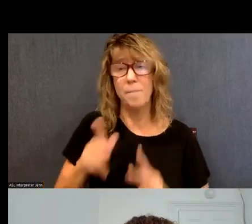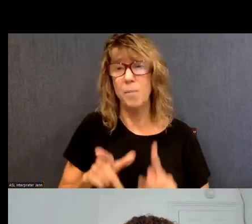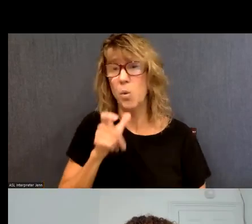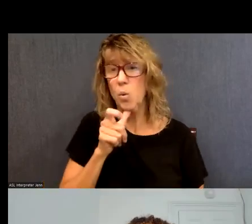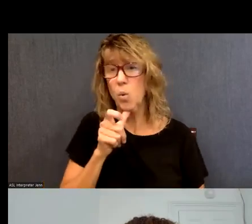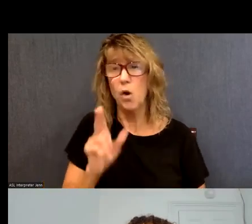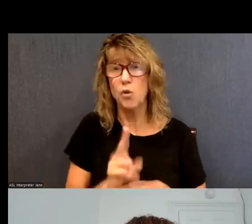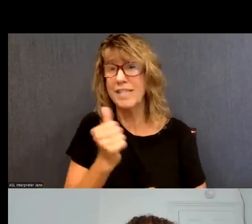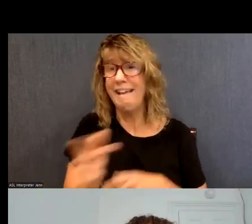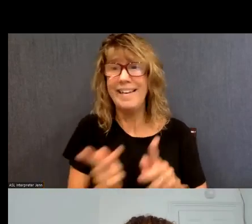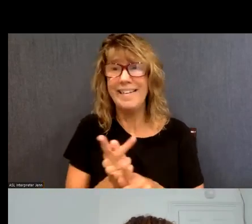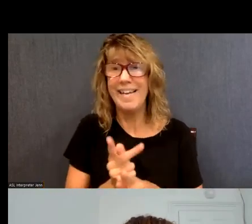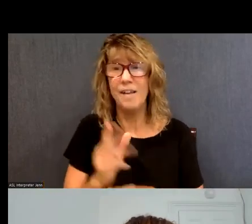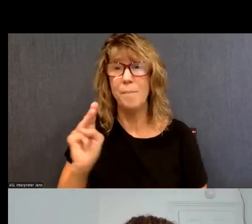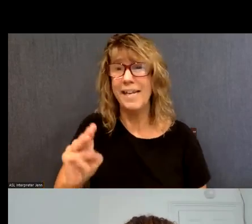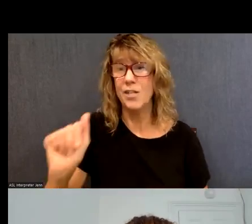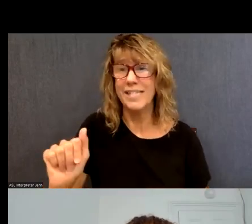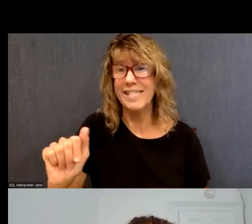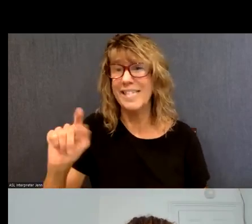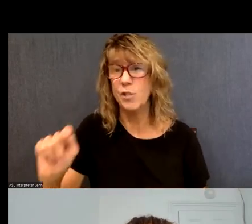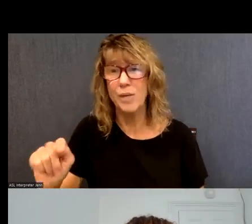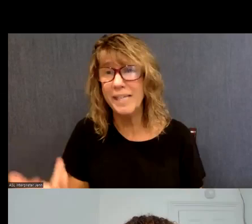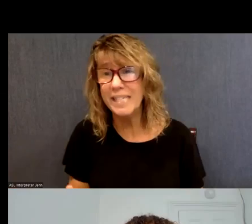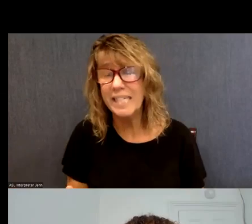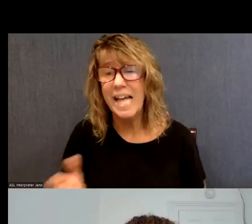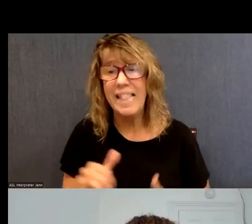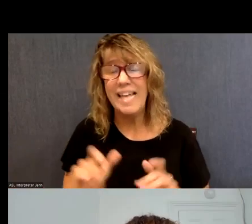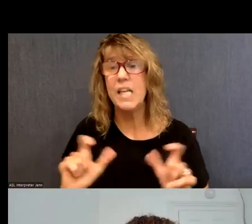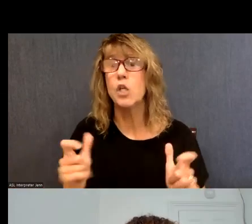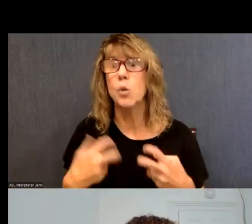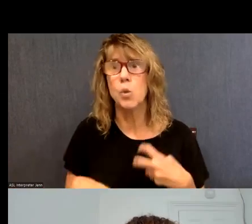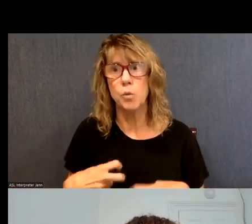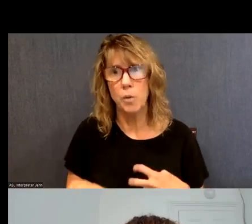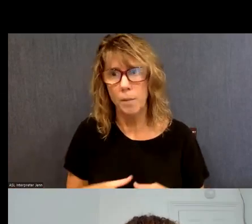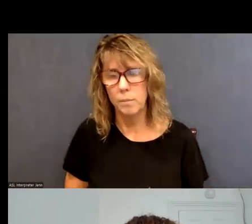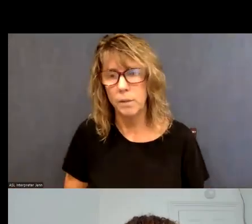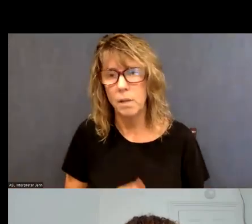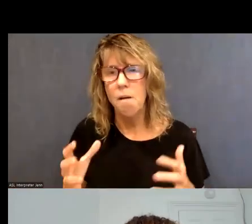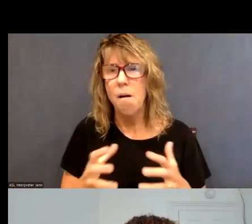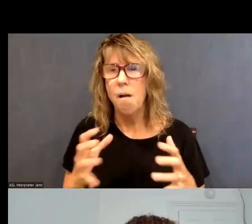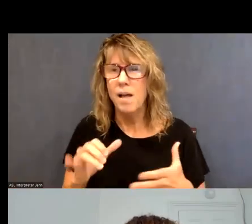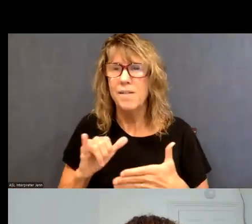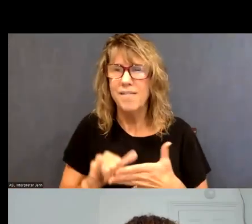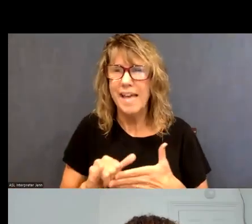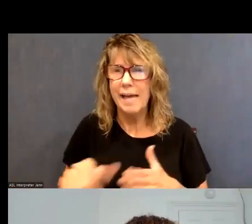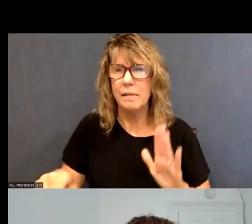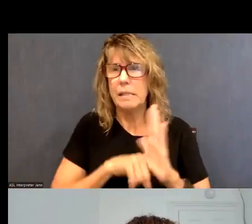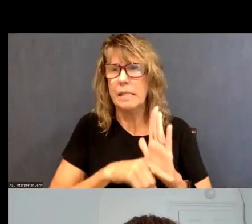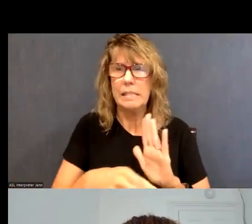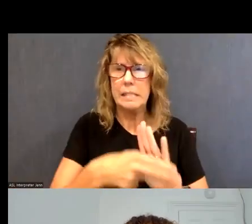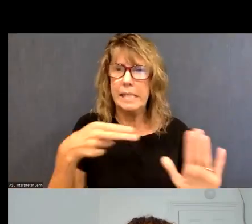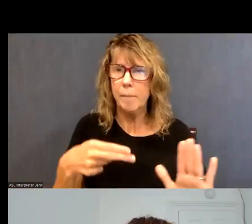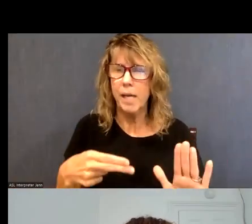any kind of medication assisted treatment. I mean, and that's a huge problem. Um, you know, so a lot of that stigma that exists,